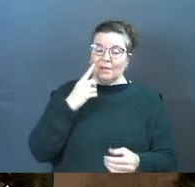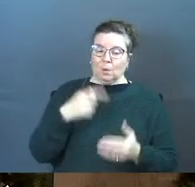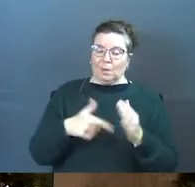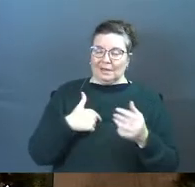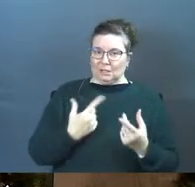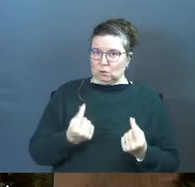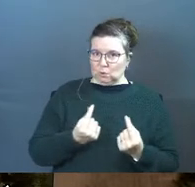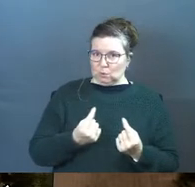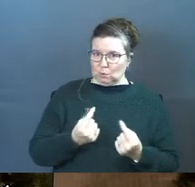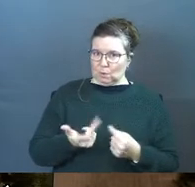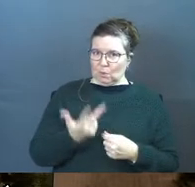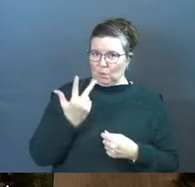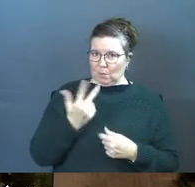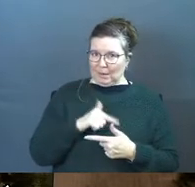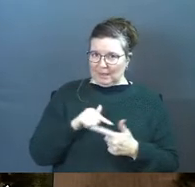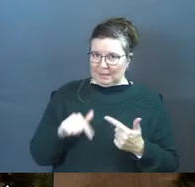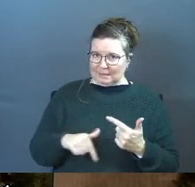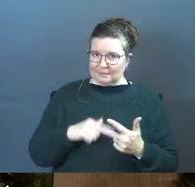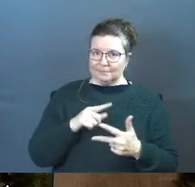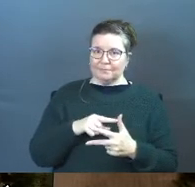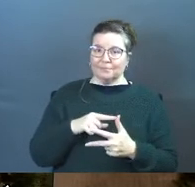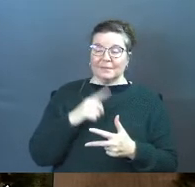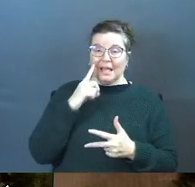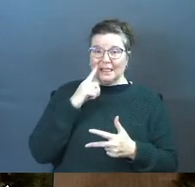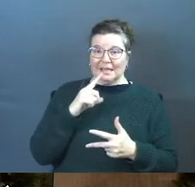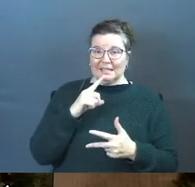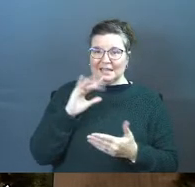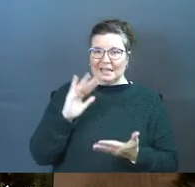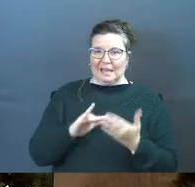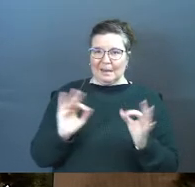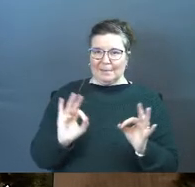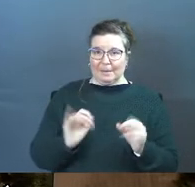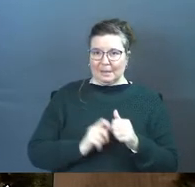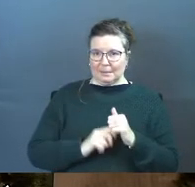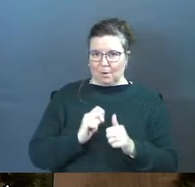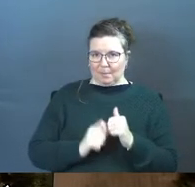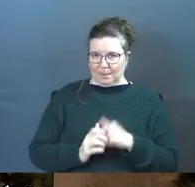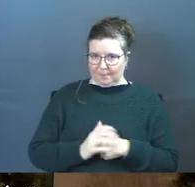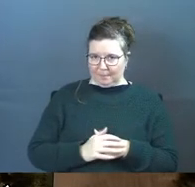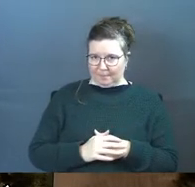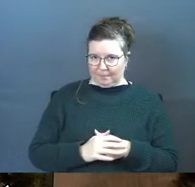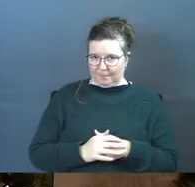this is what he's doing, three things. Number one, I think he's minimizing the problem.